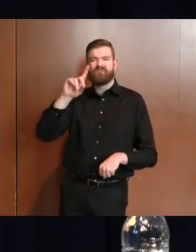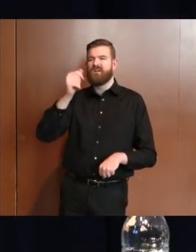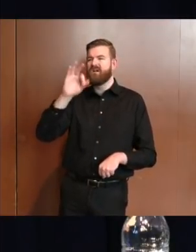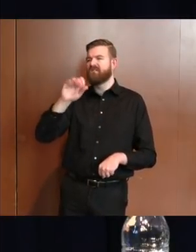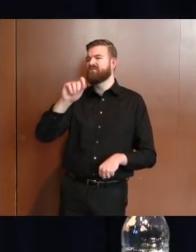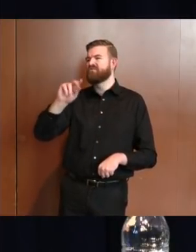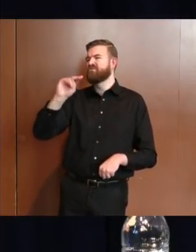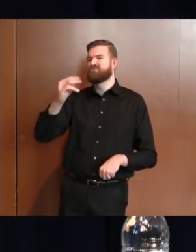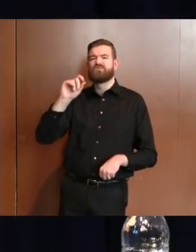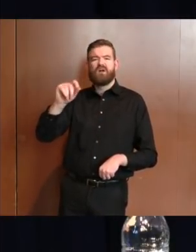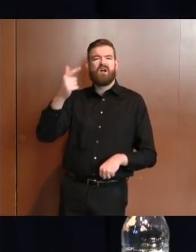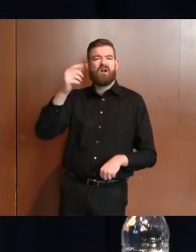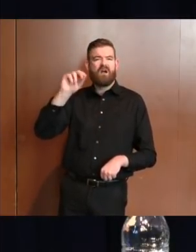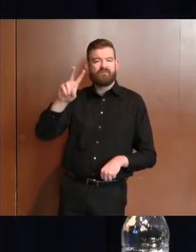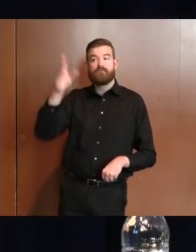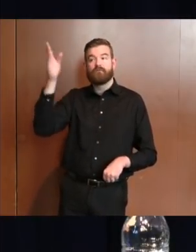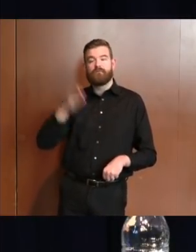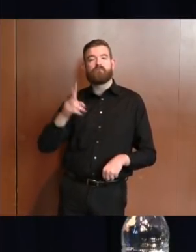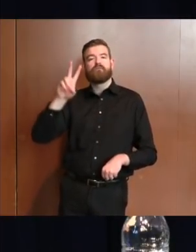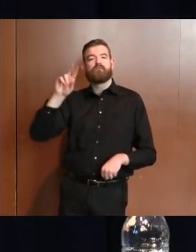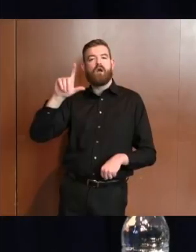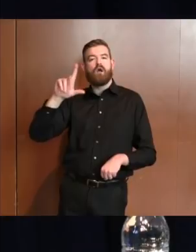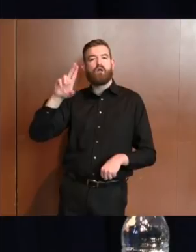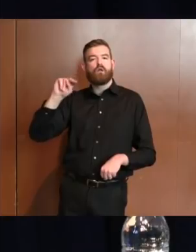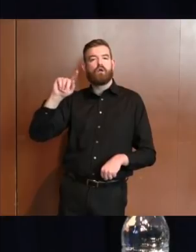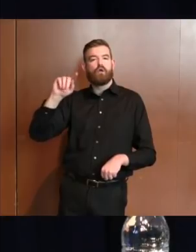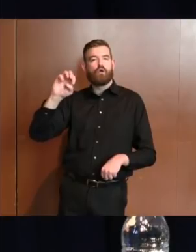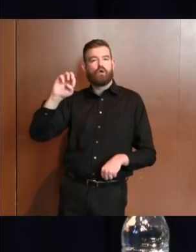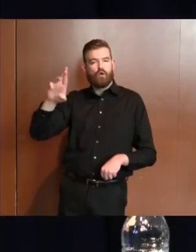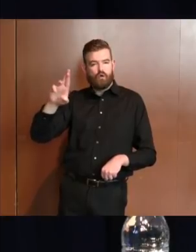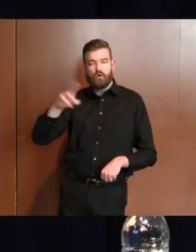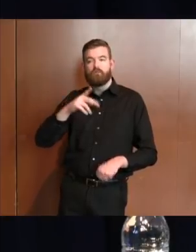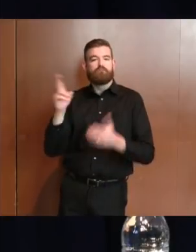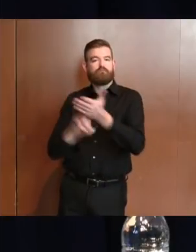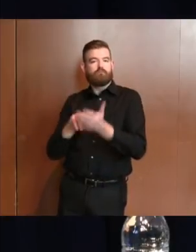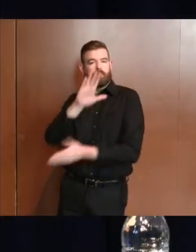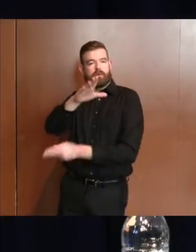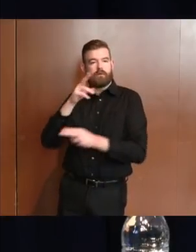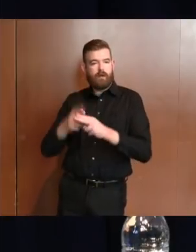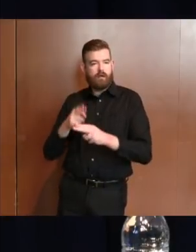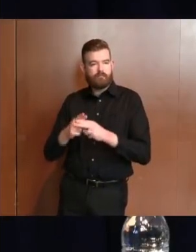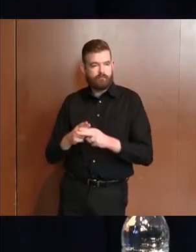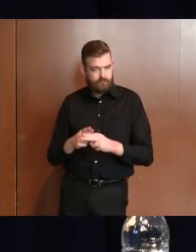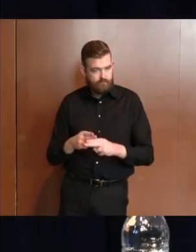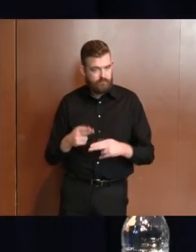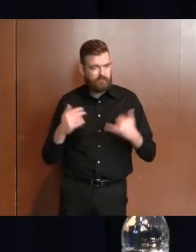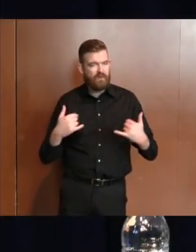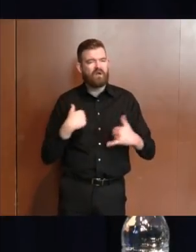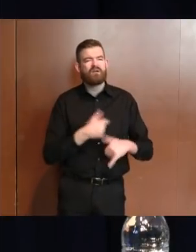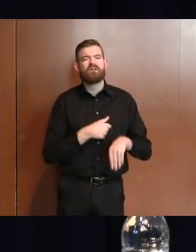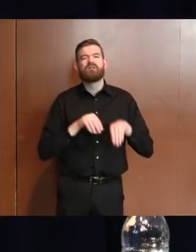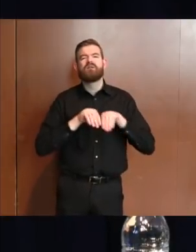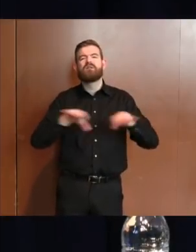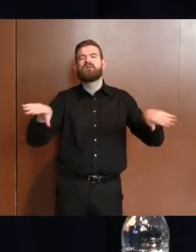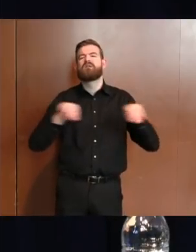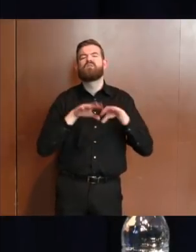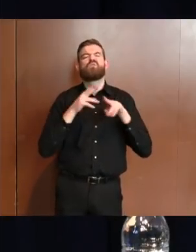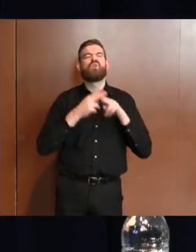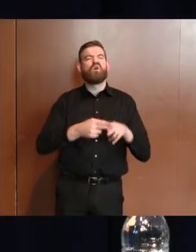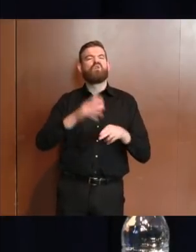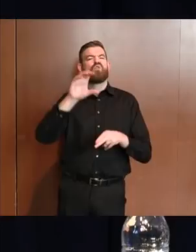slash volunteer to sign up. We are sending out today a crisis alert for more volunteers.